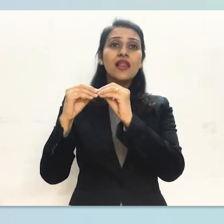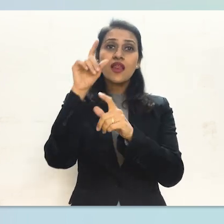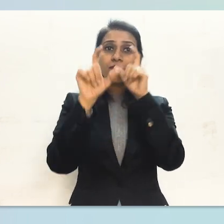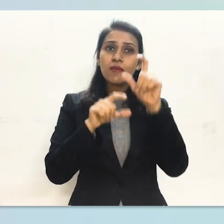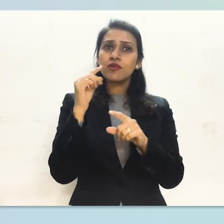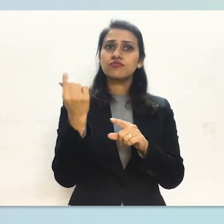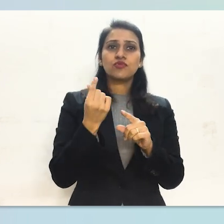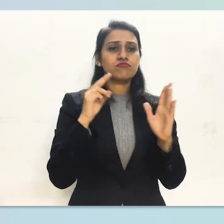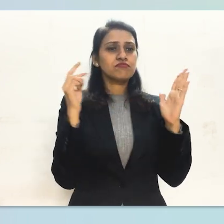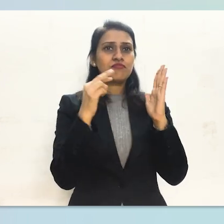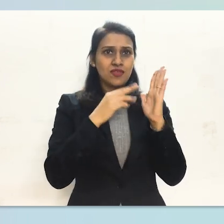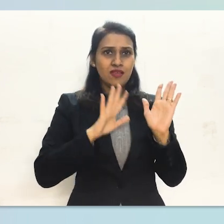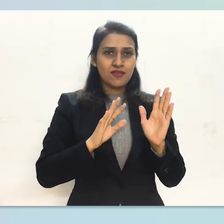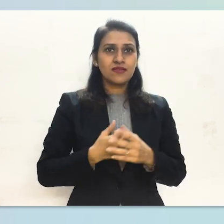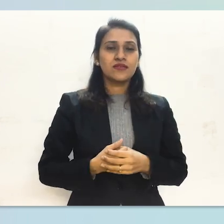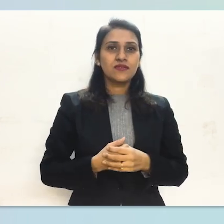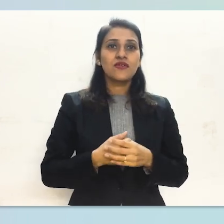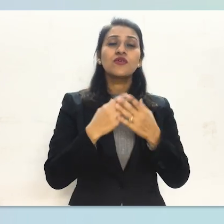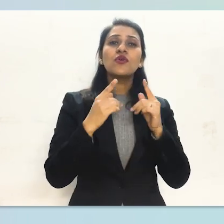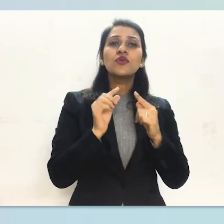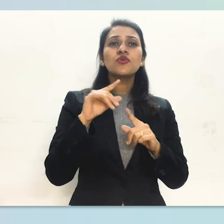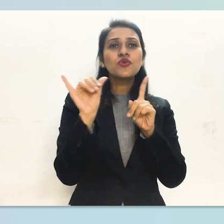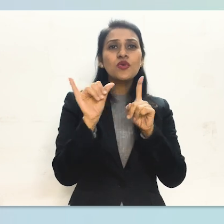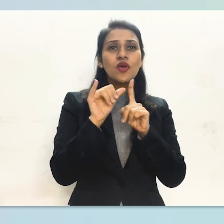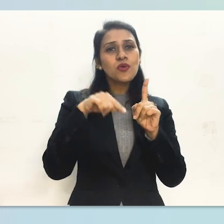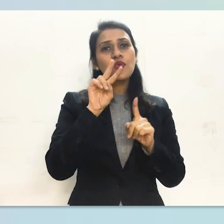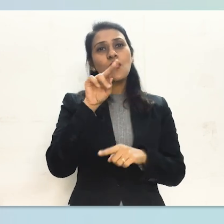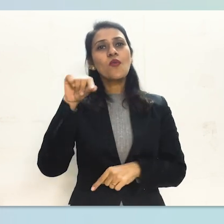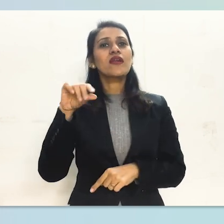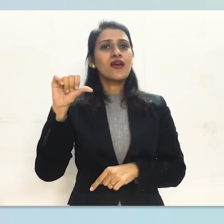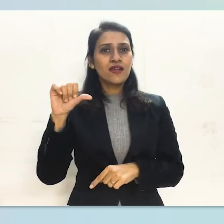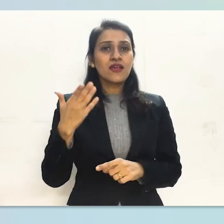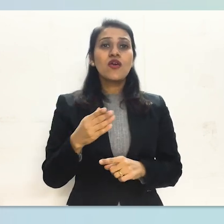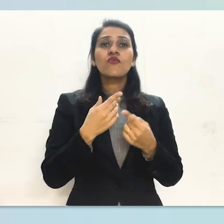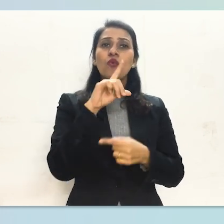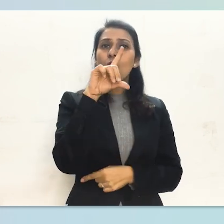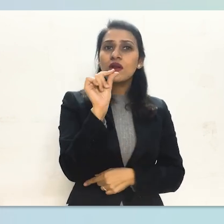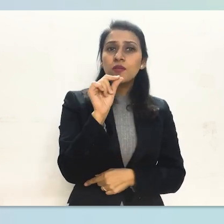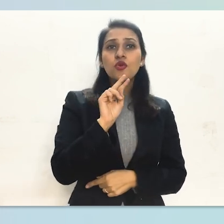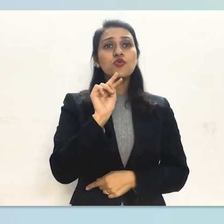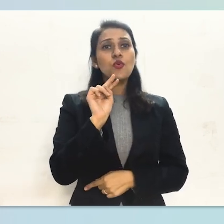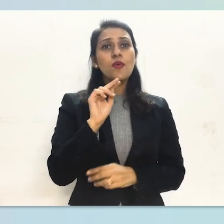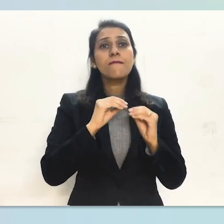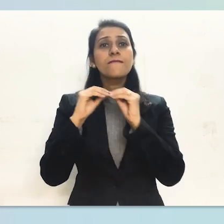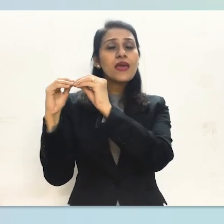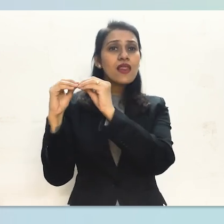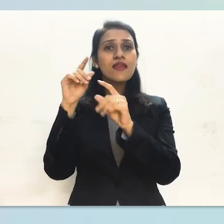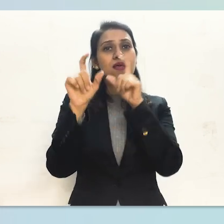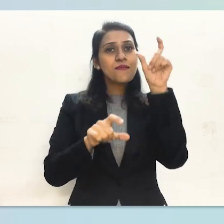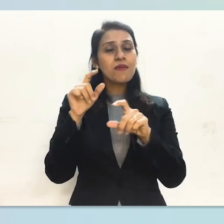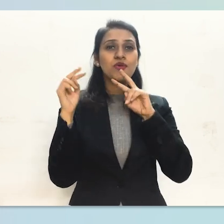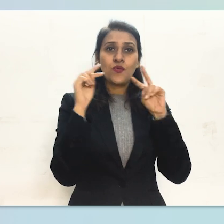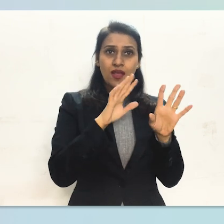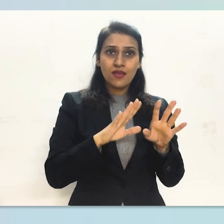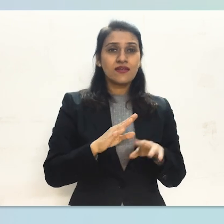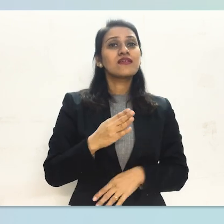monthly active users. What's more, India has 467 million active social media users and